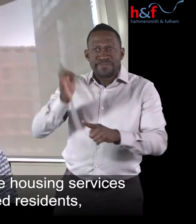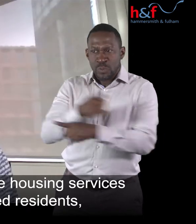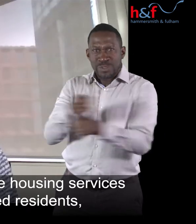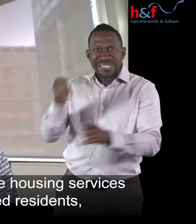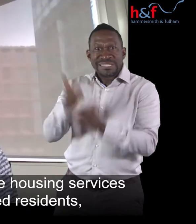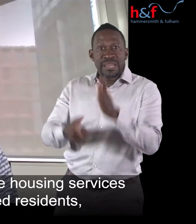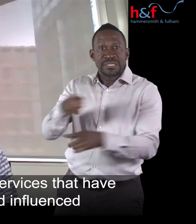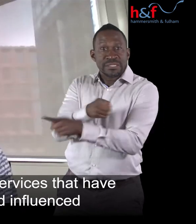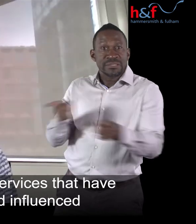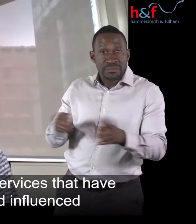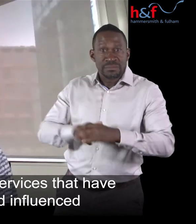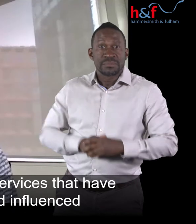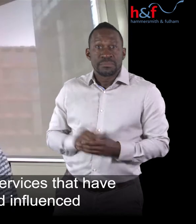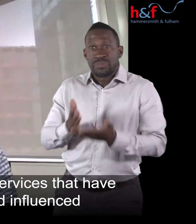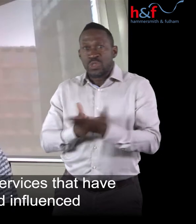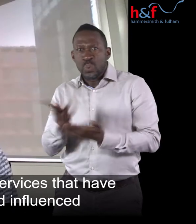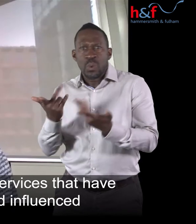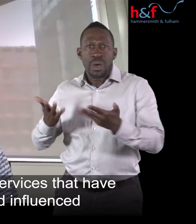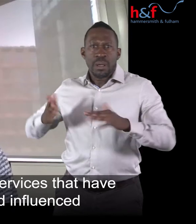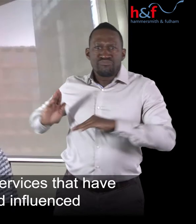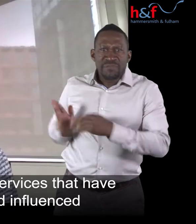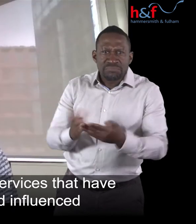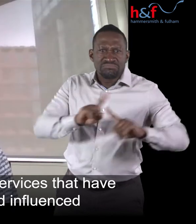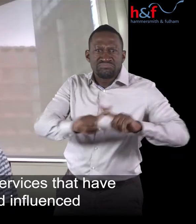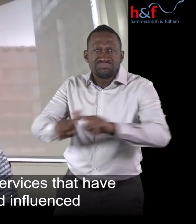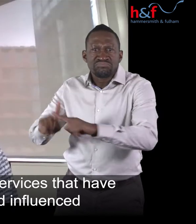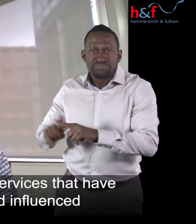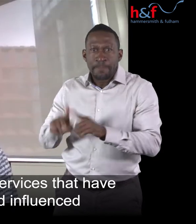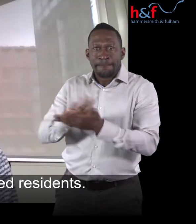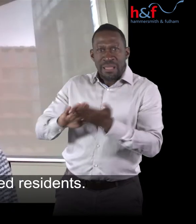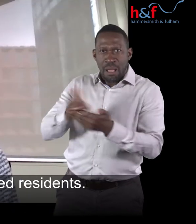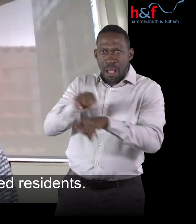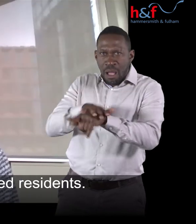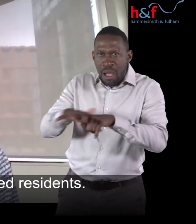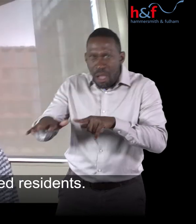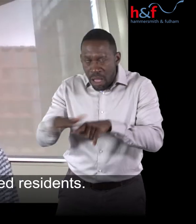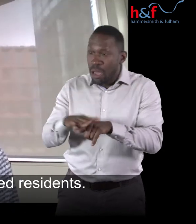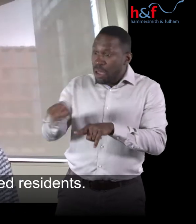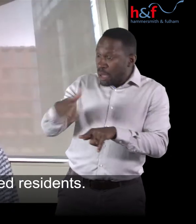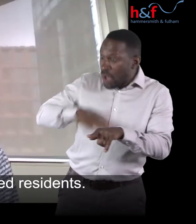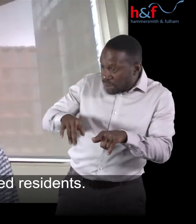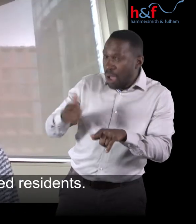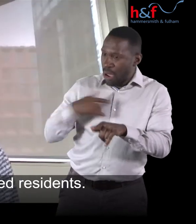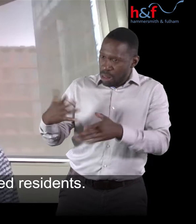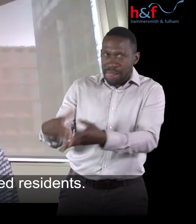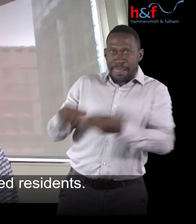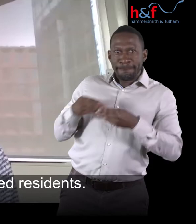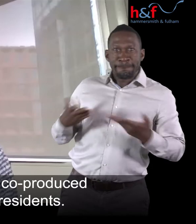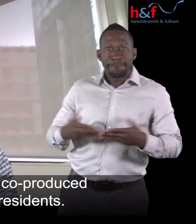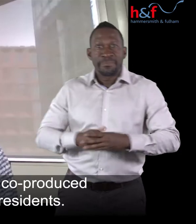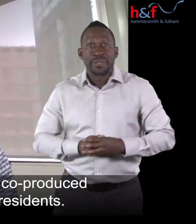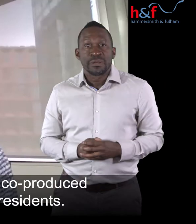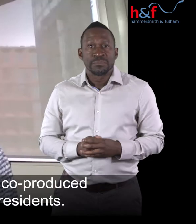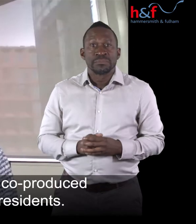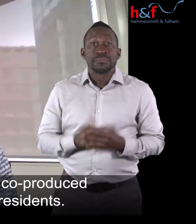disabled residents through provision of services that have been shaped and influenced by and for disabled residents. The